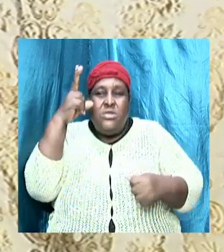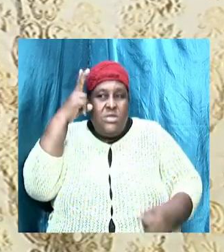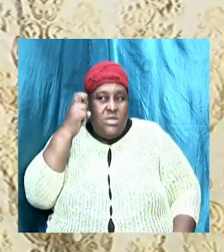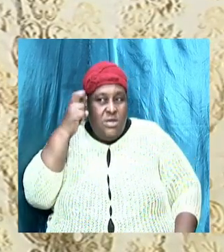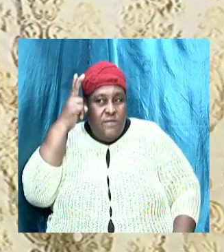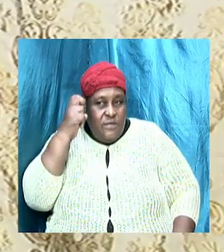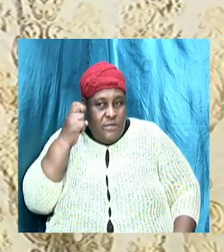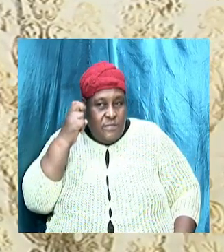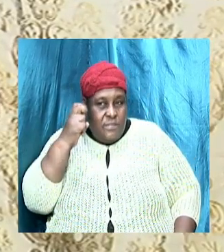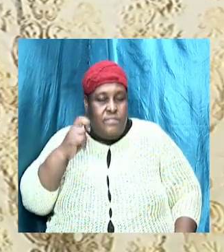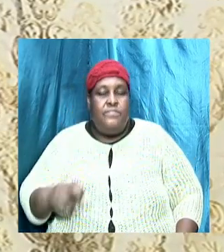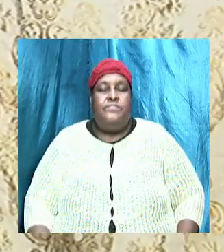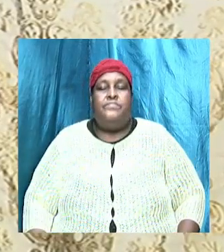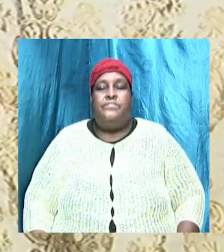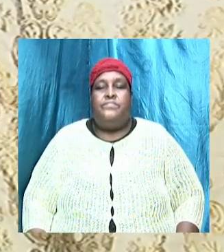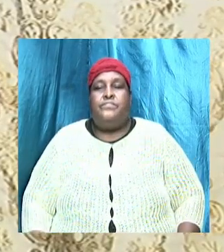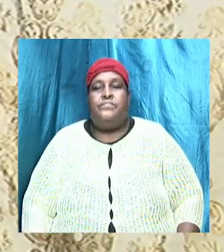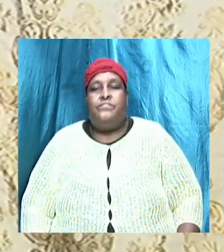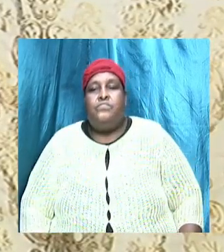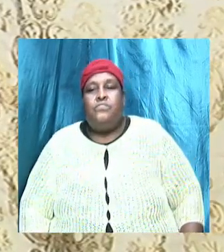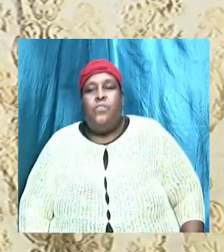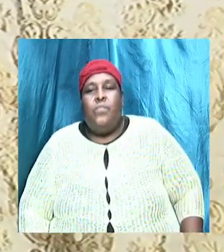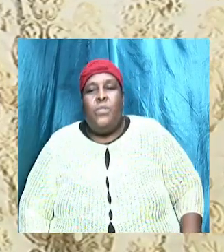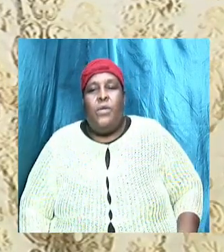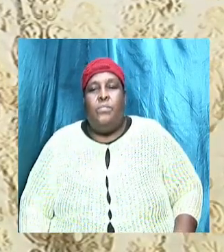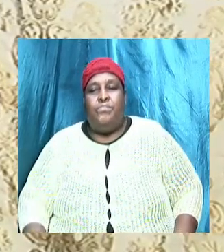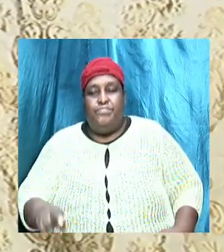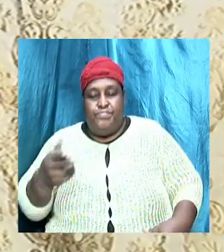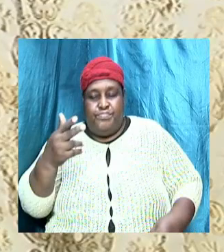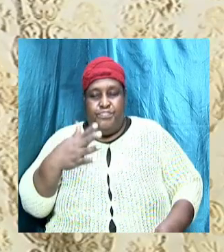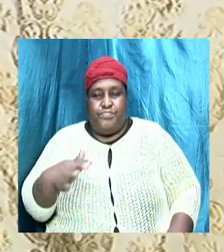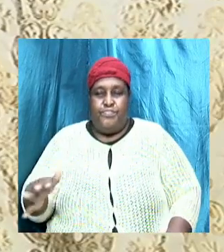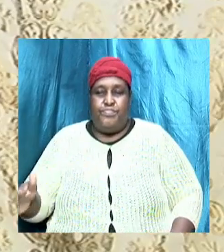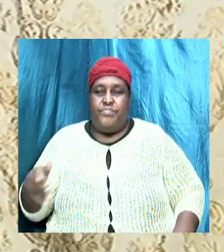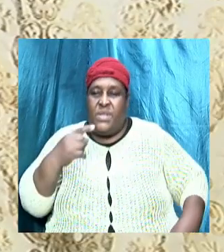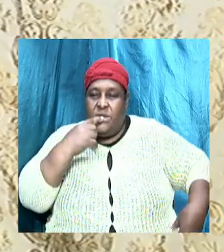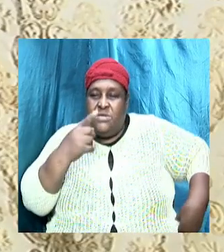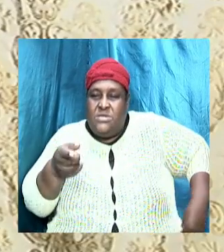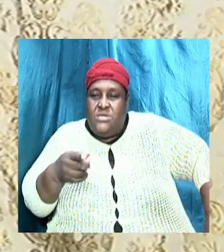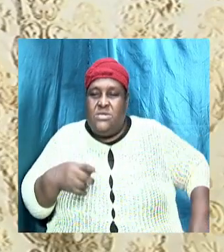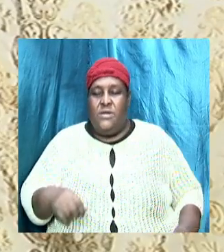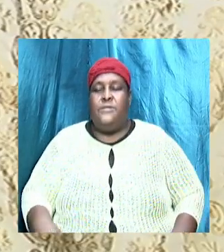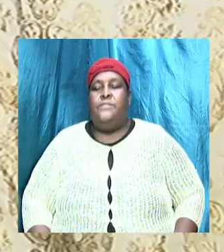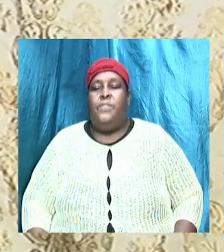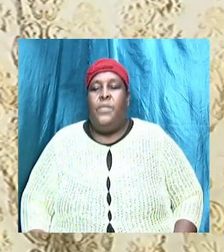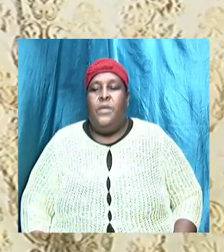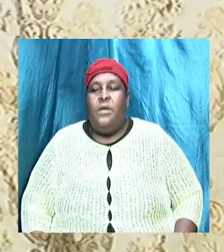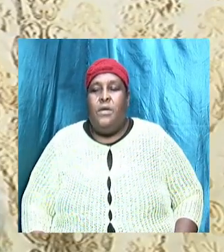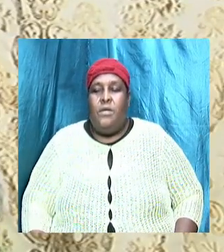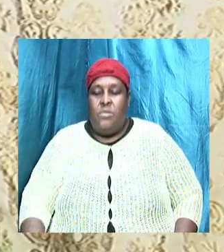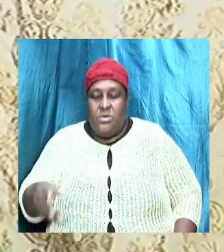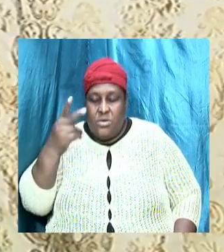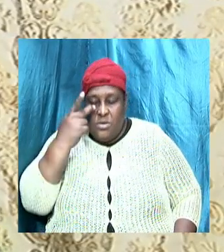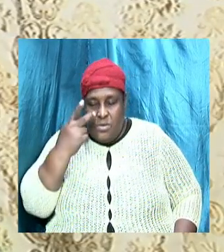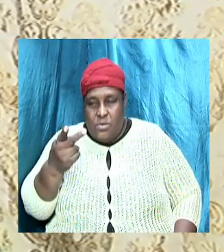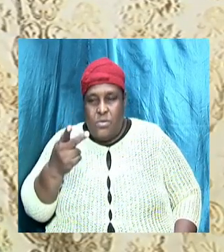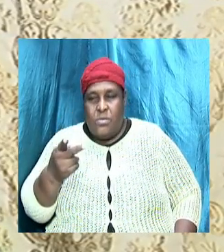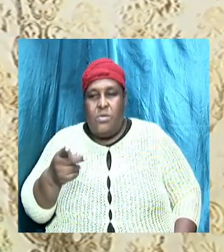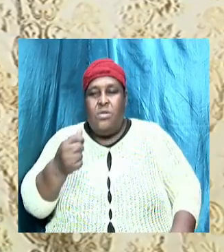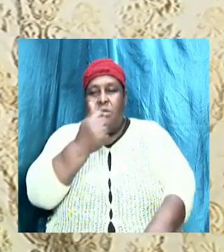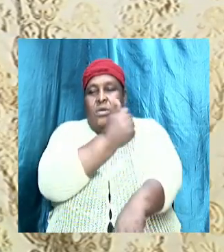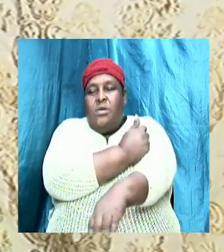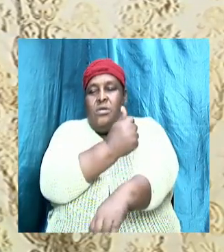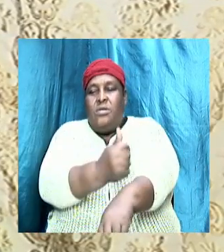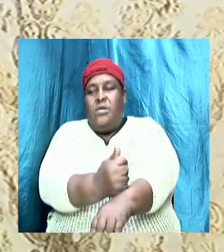else other than God. The second thing that we mention that we must look at is the authority.